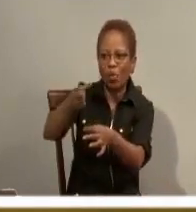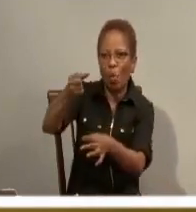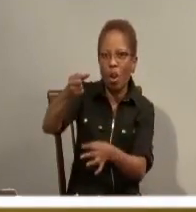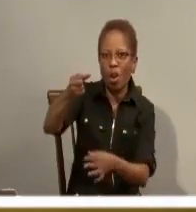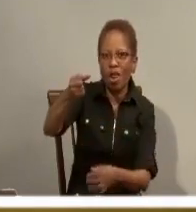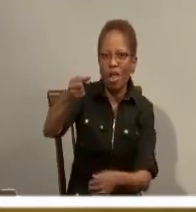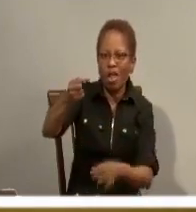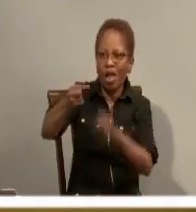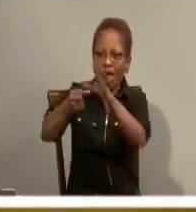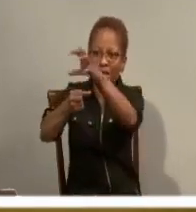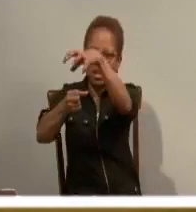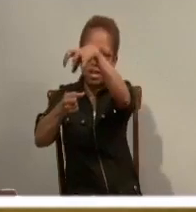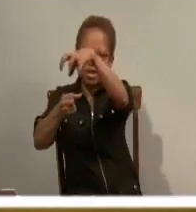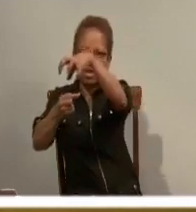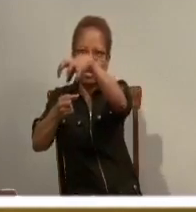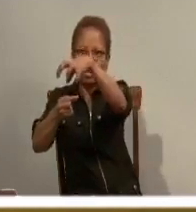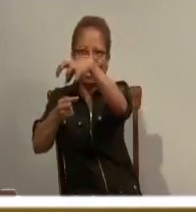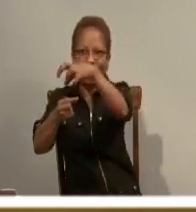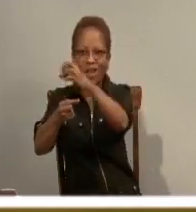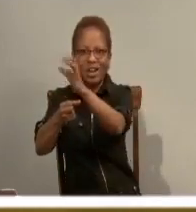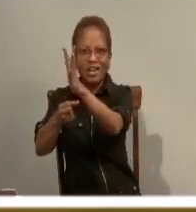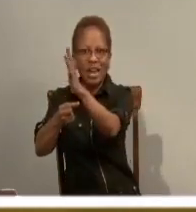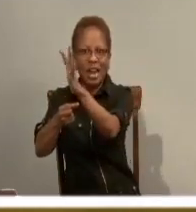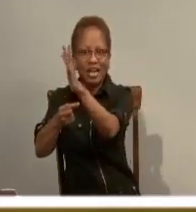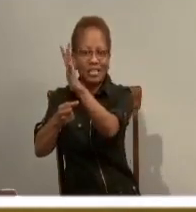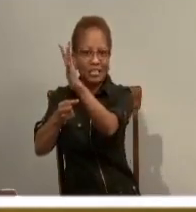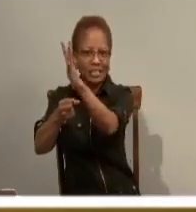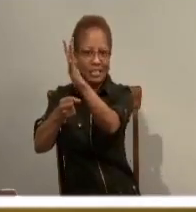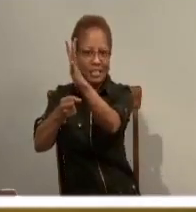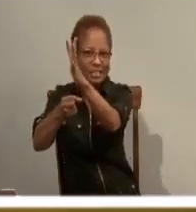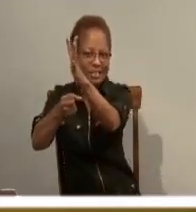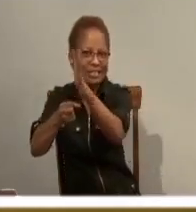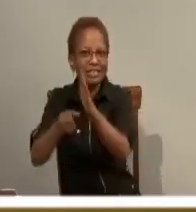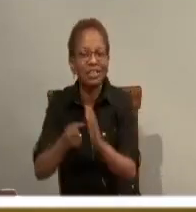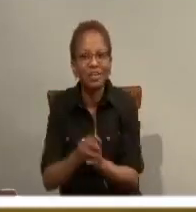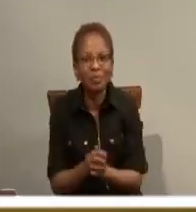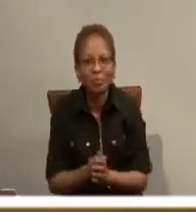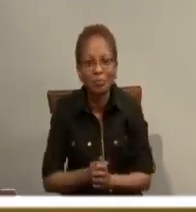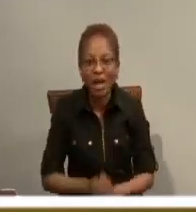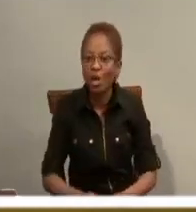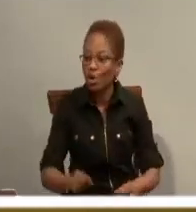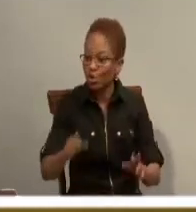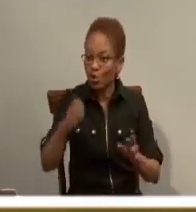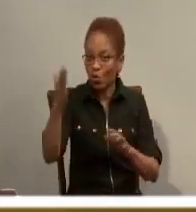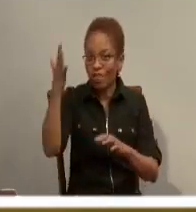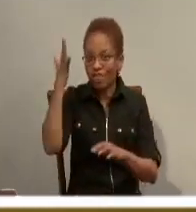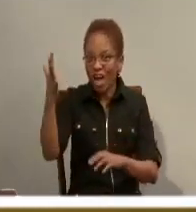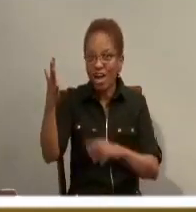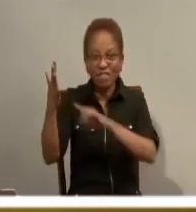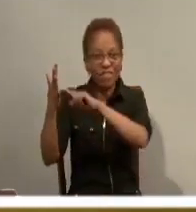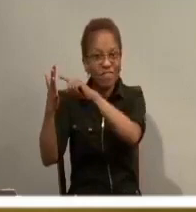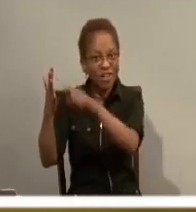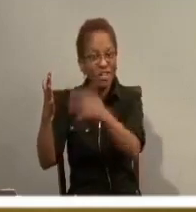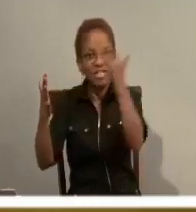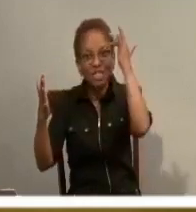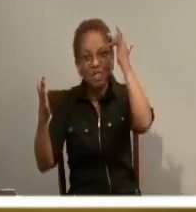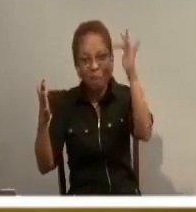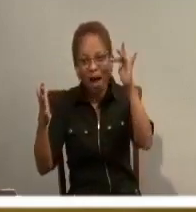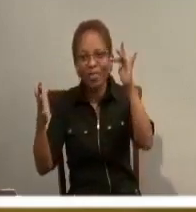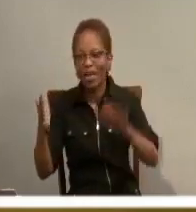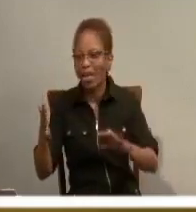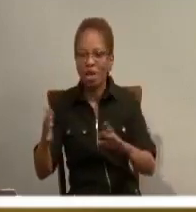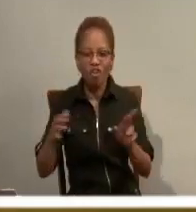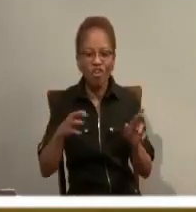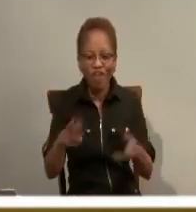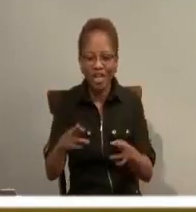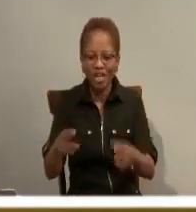who are sensible have their lights there, have their oil and can pour the oil on the cloth,